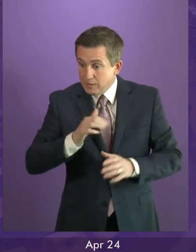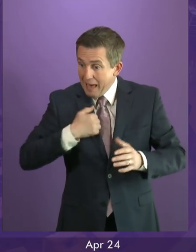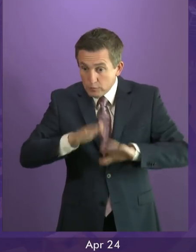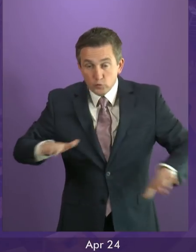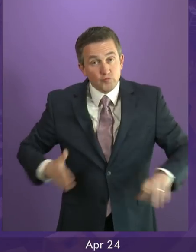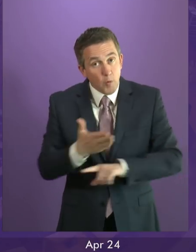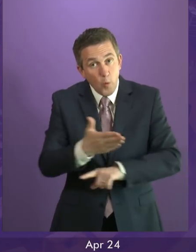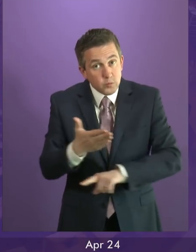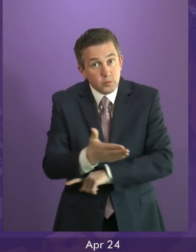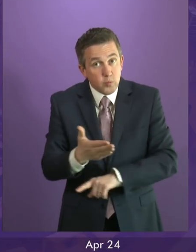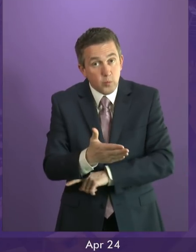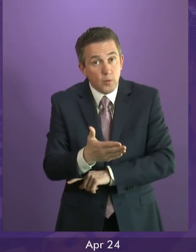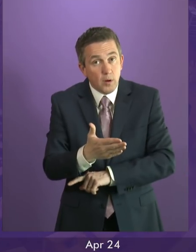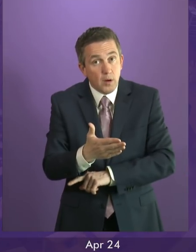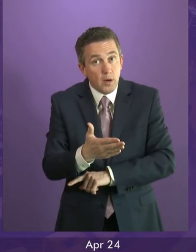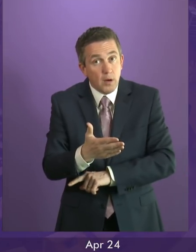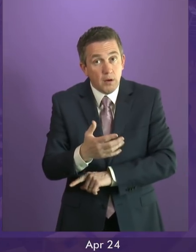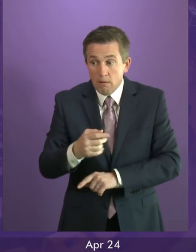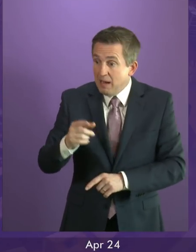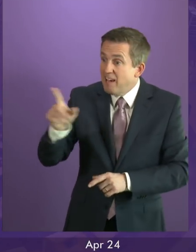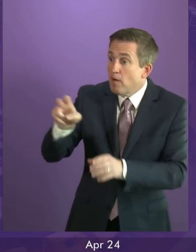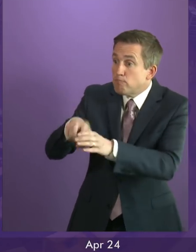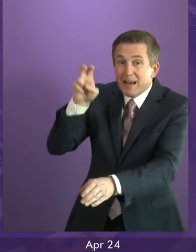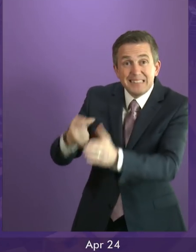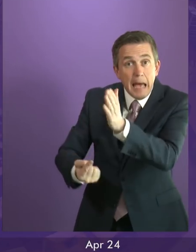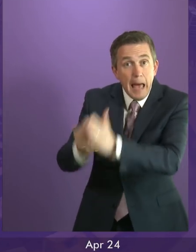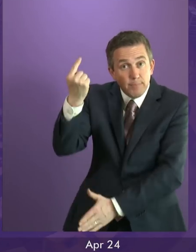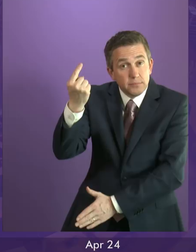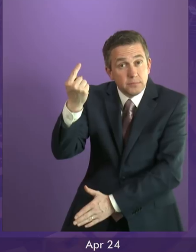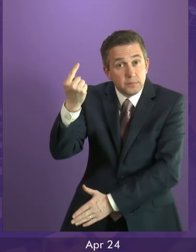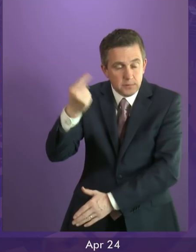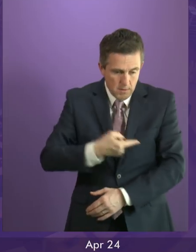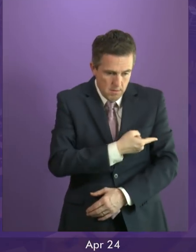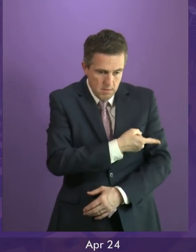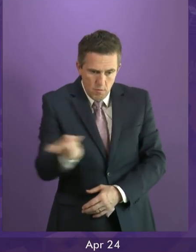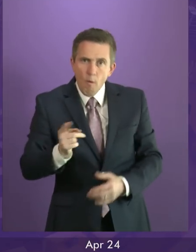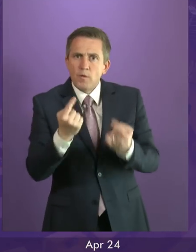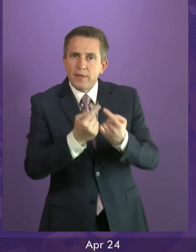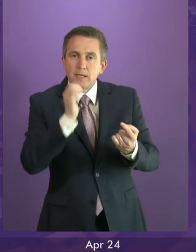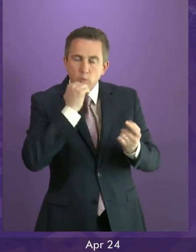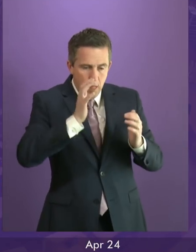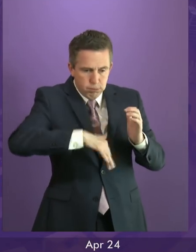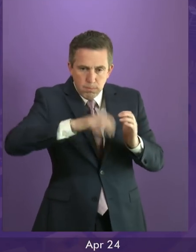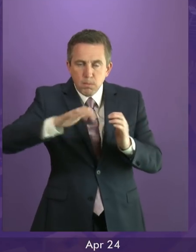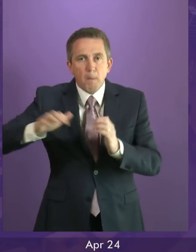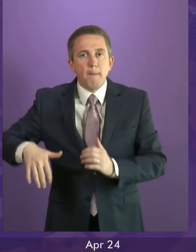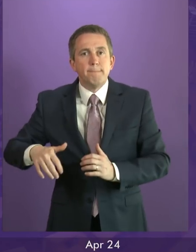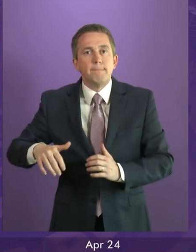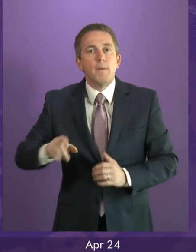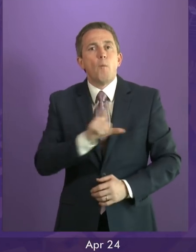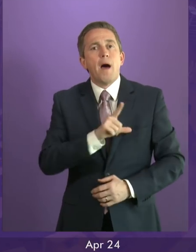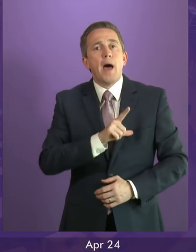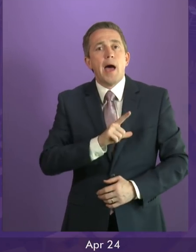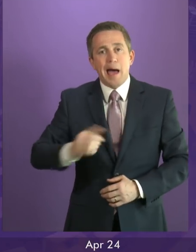Because if we allow the damage of Brexit to happen to this country, then what we are facing is a smaller economy,